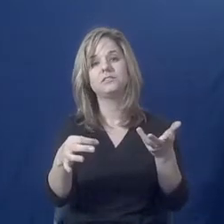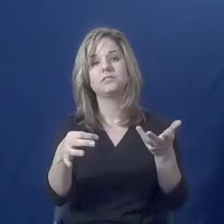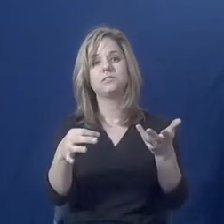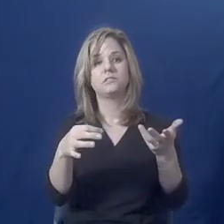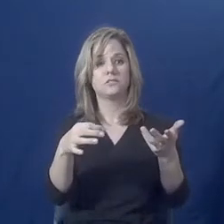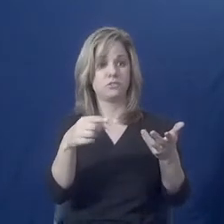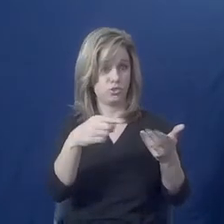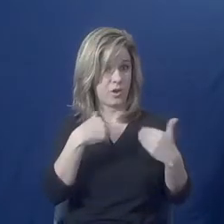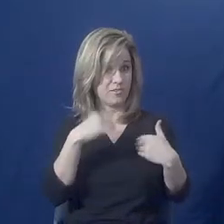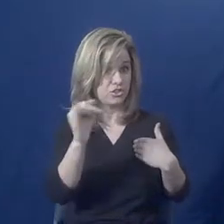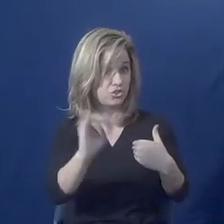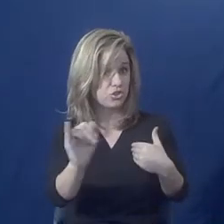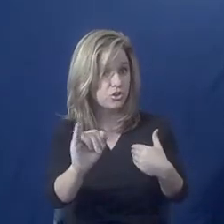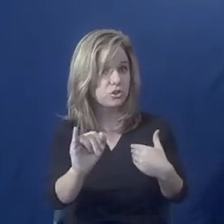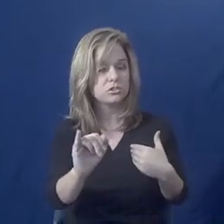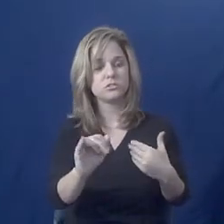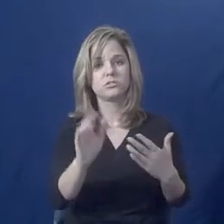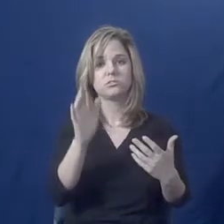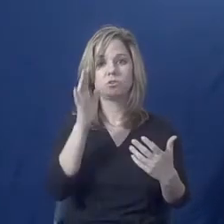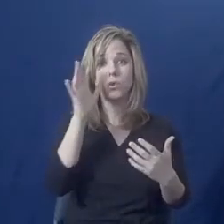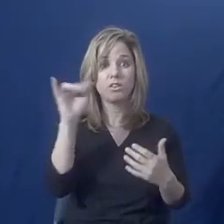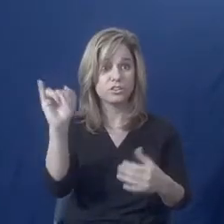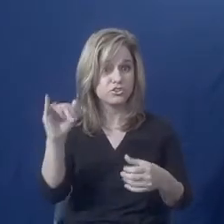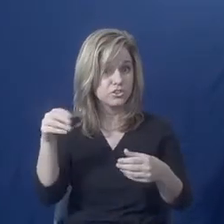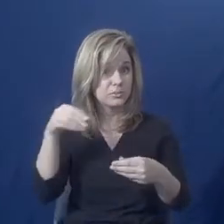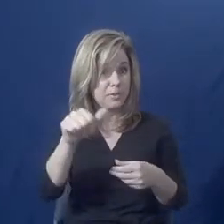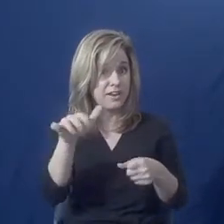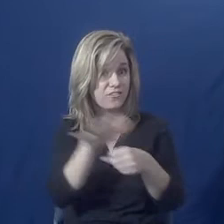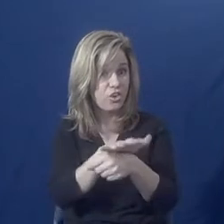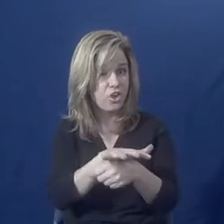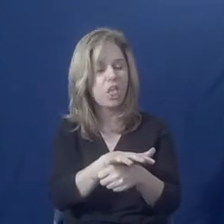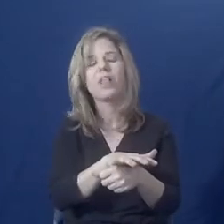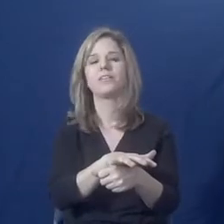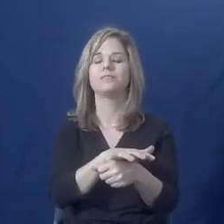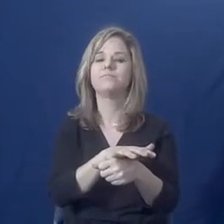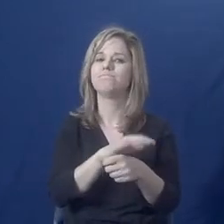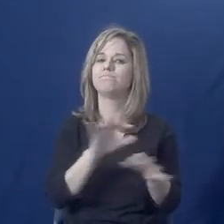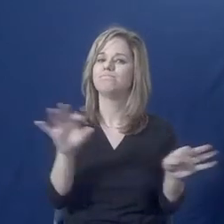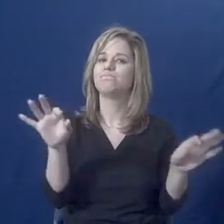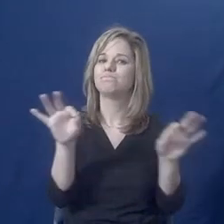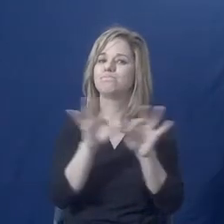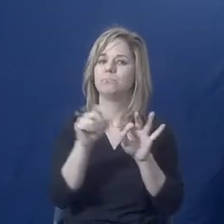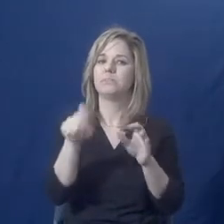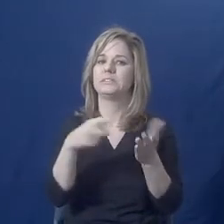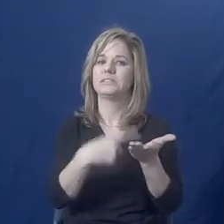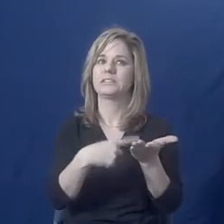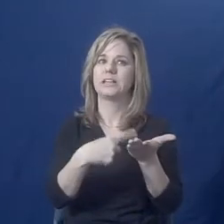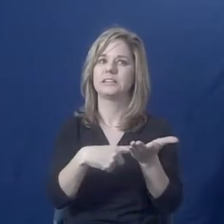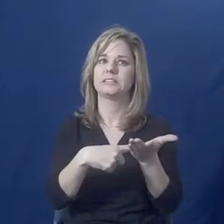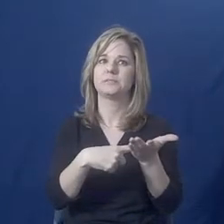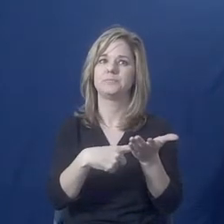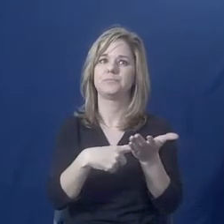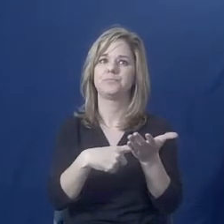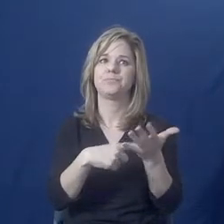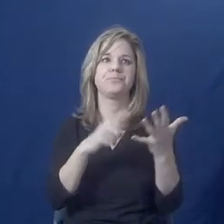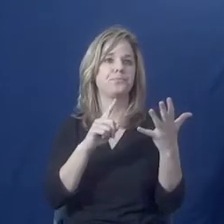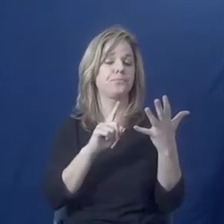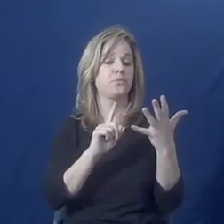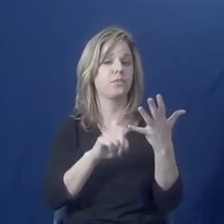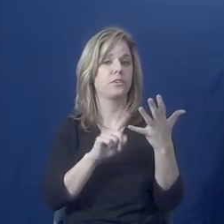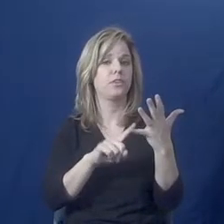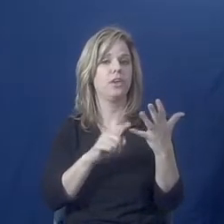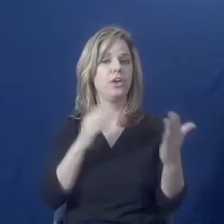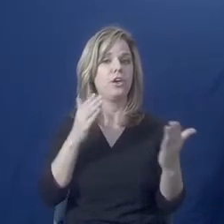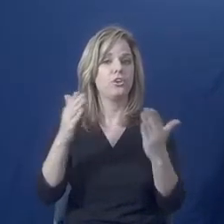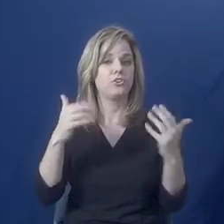insurance? Will their insurance cover it? Those things are important. Do they have a service animal? Do they